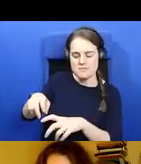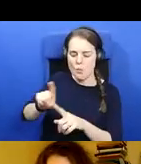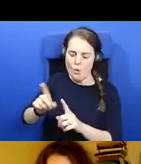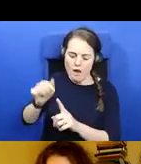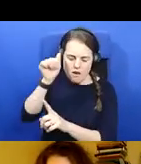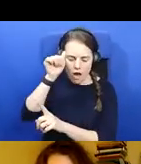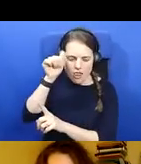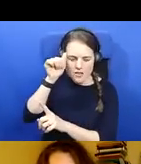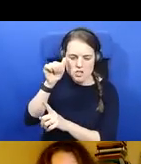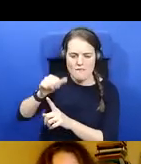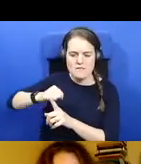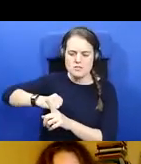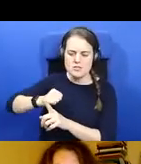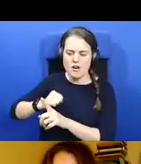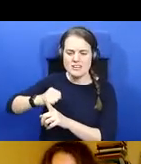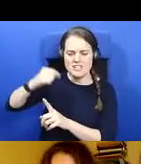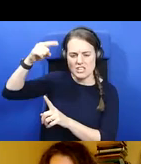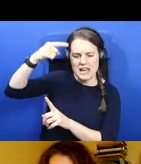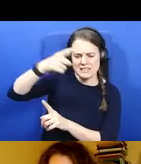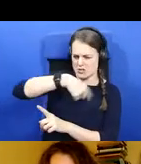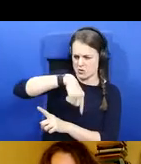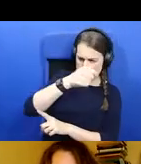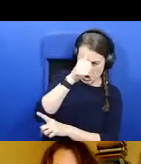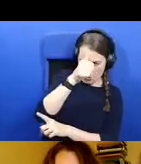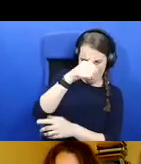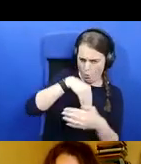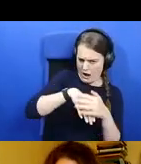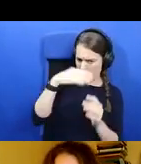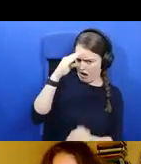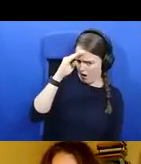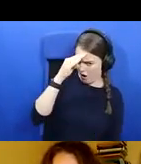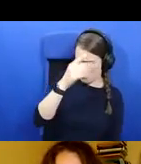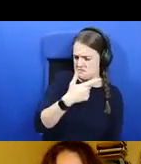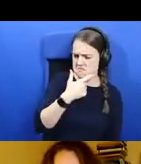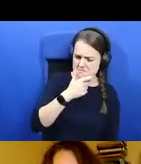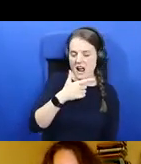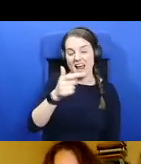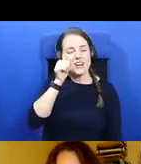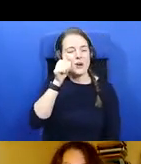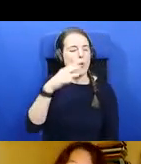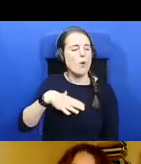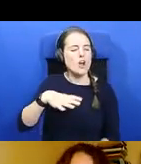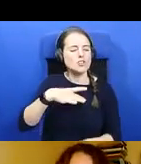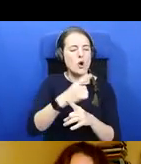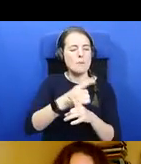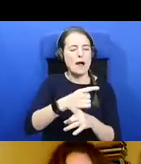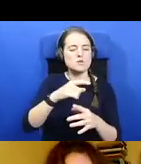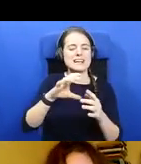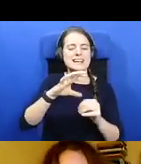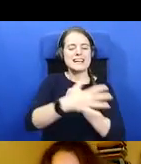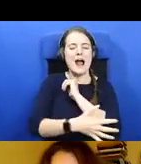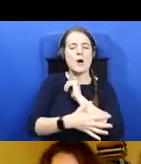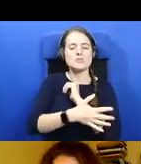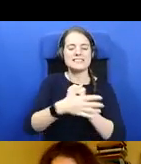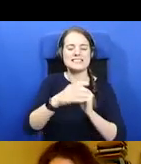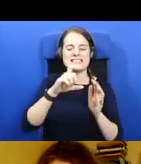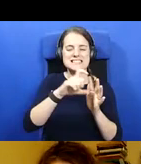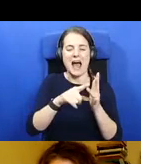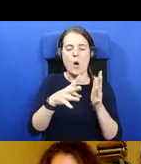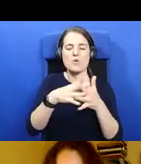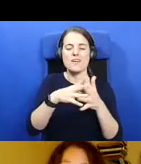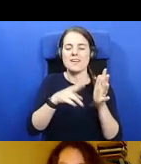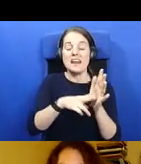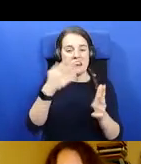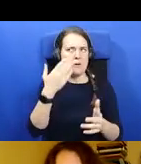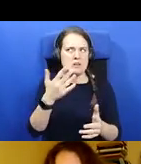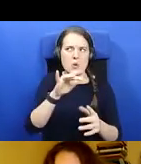Scottish saints in Ireland and I knew I wanted to talk about County Down as well. I wasn't sure what part of County Down I'd end up talking